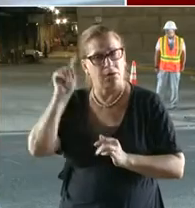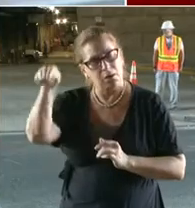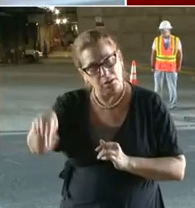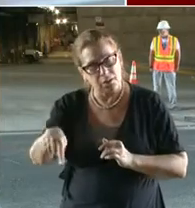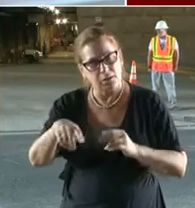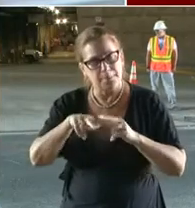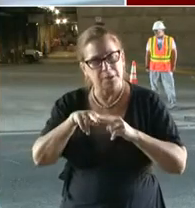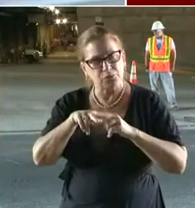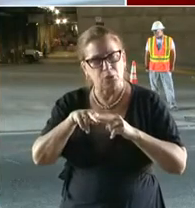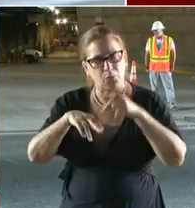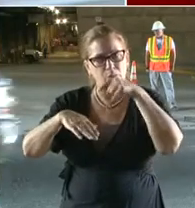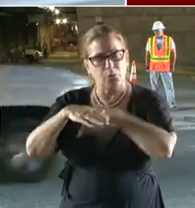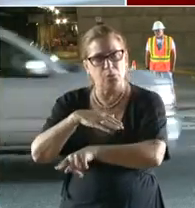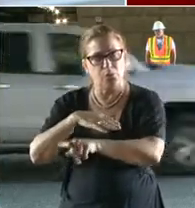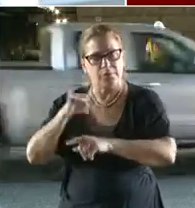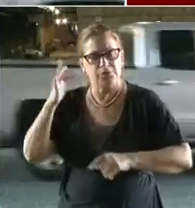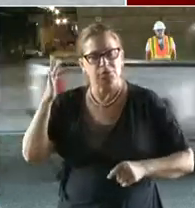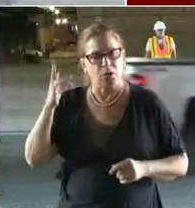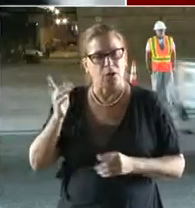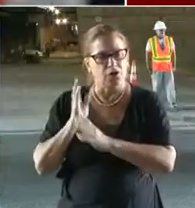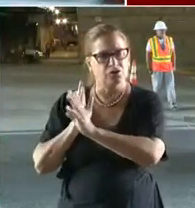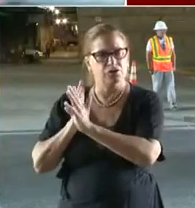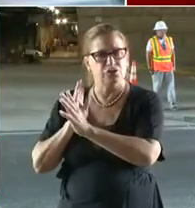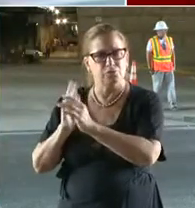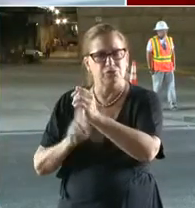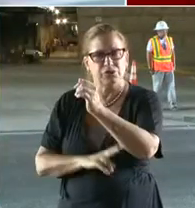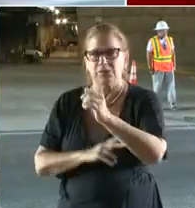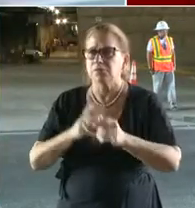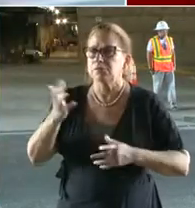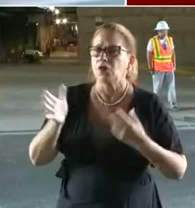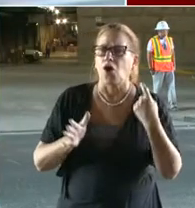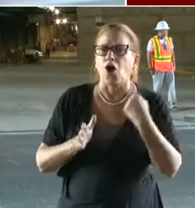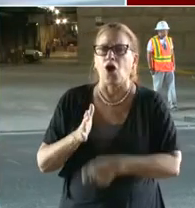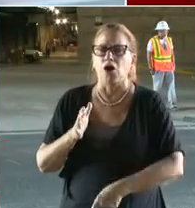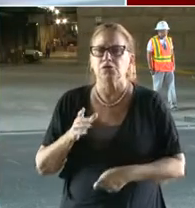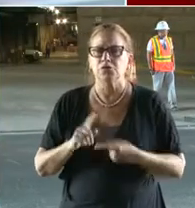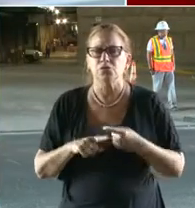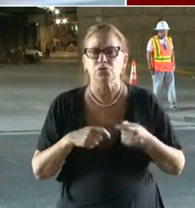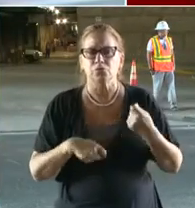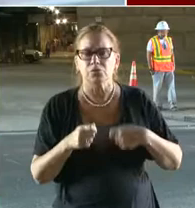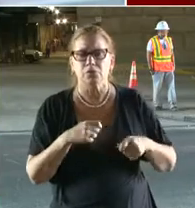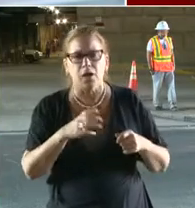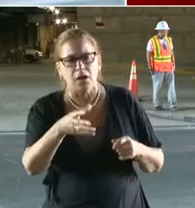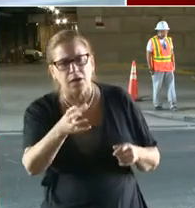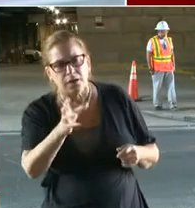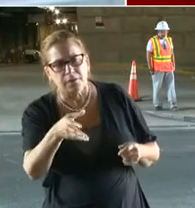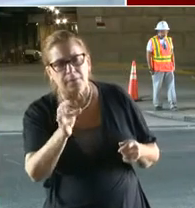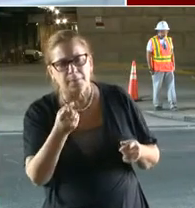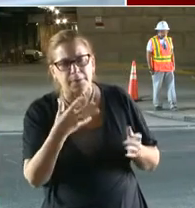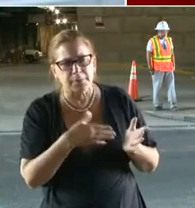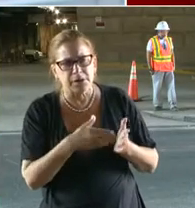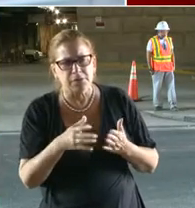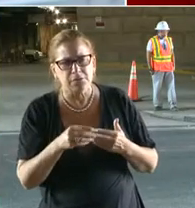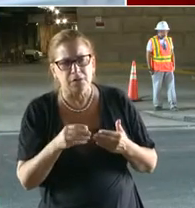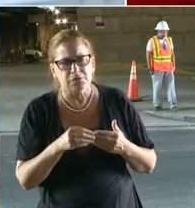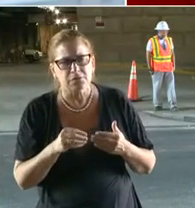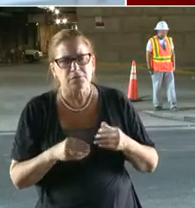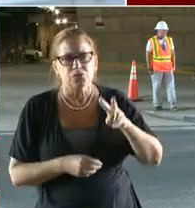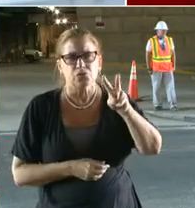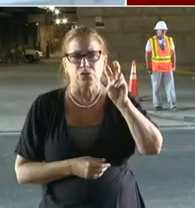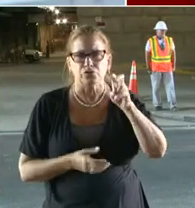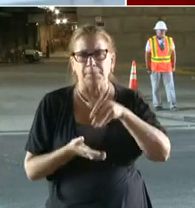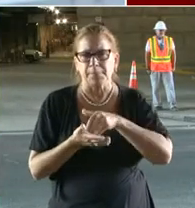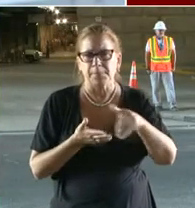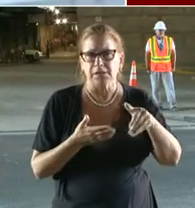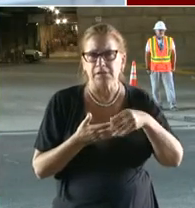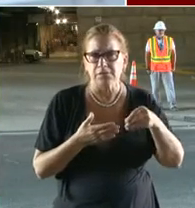I understand that the cost of replacing this bridge is something like 200 million dollars. Is that correct? And will take a number of years. If this is one